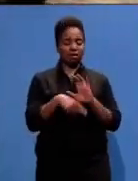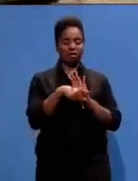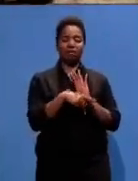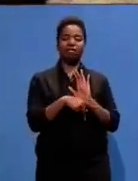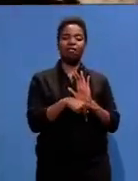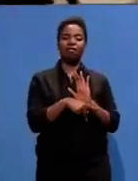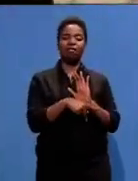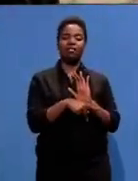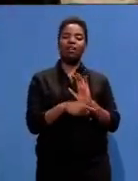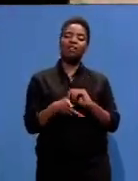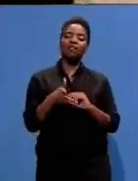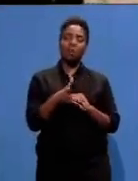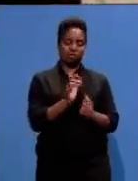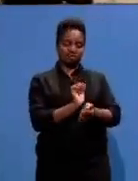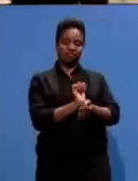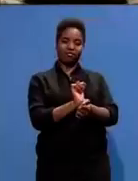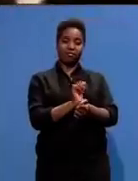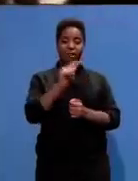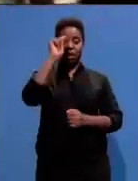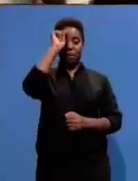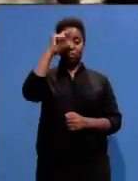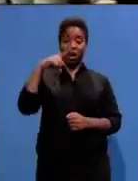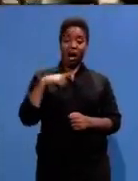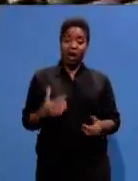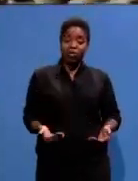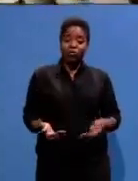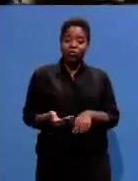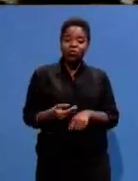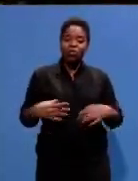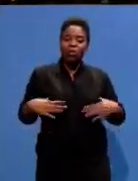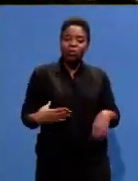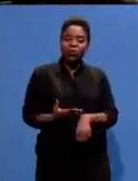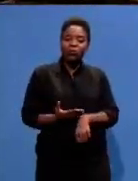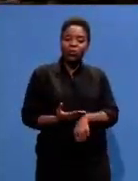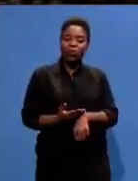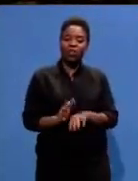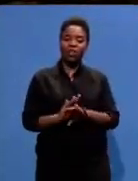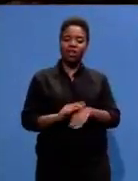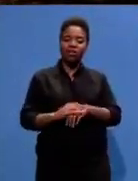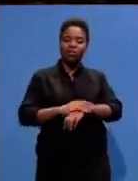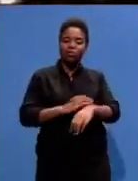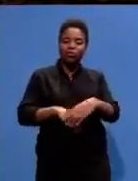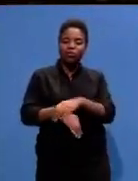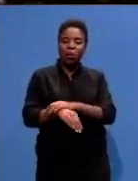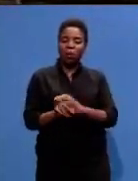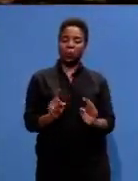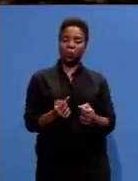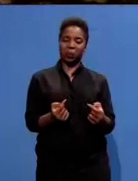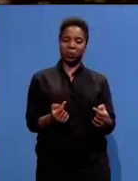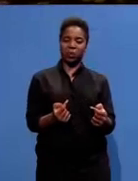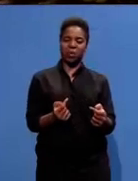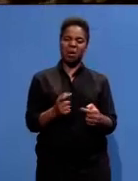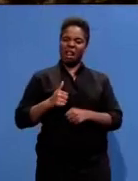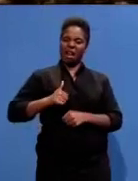prisoners as boys who wore shorts and no socks except when they were camera crews on site. Small privileges